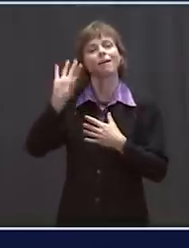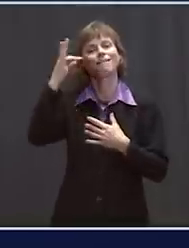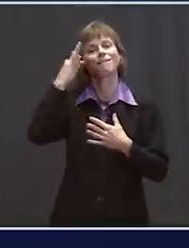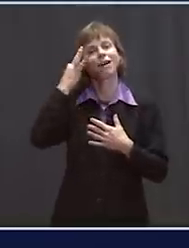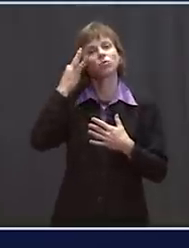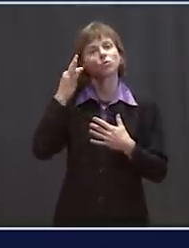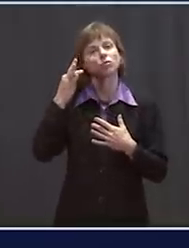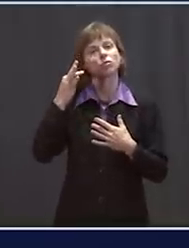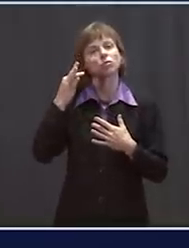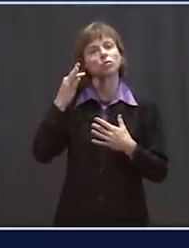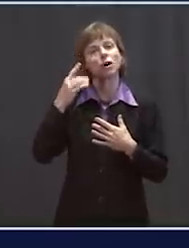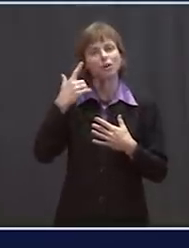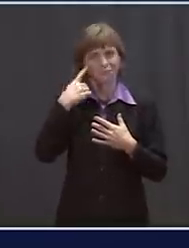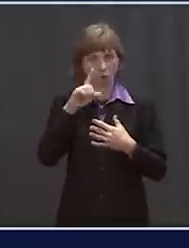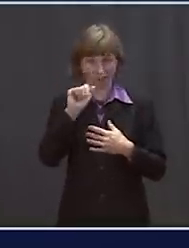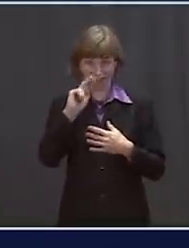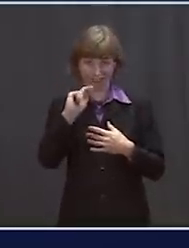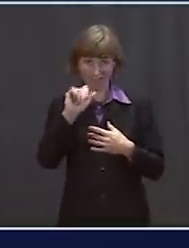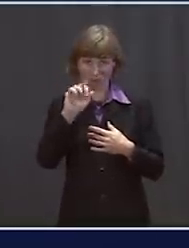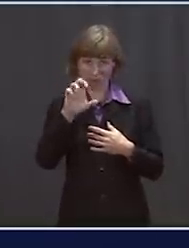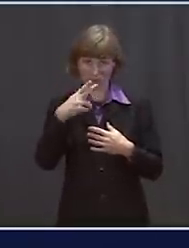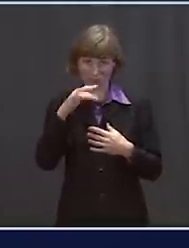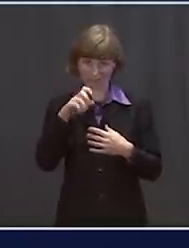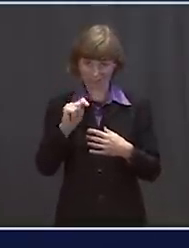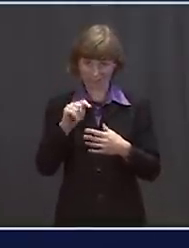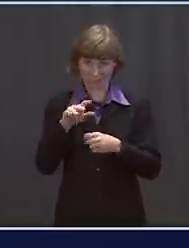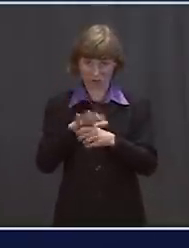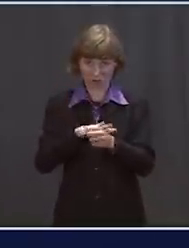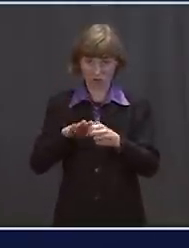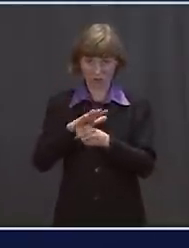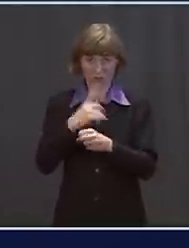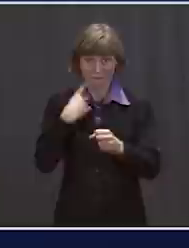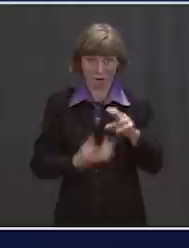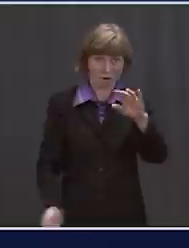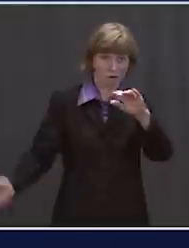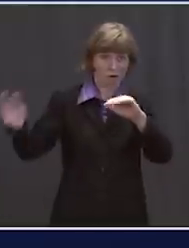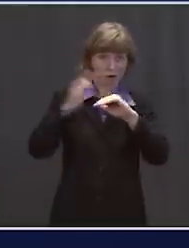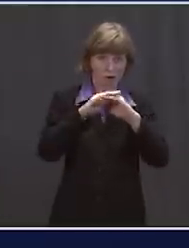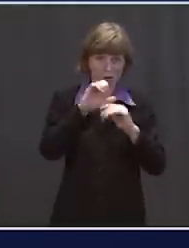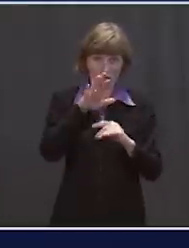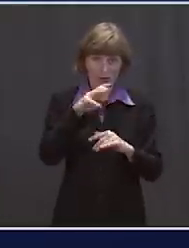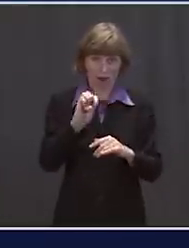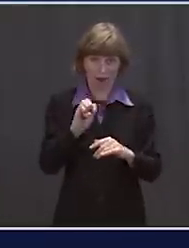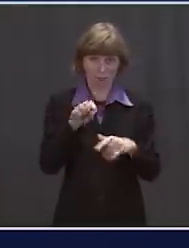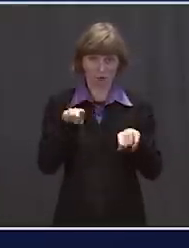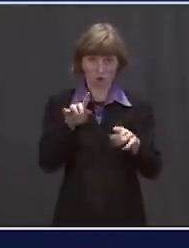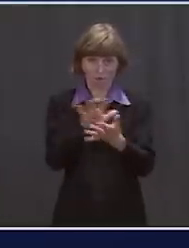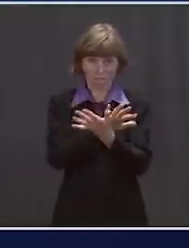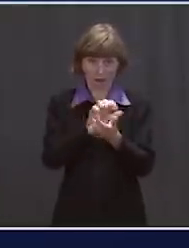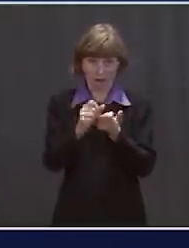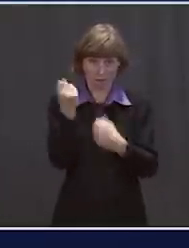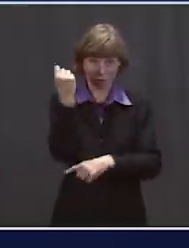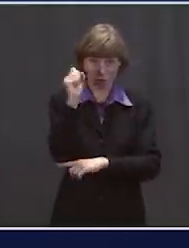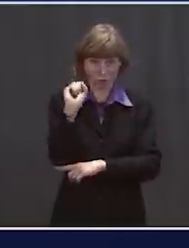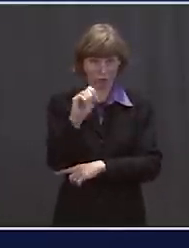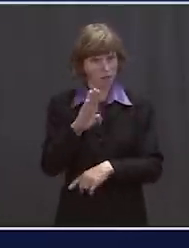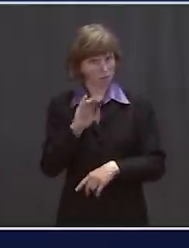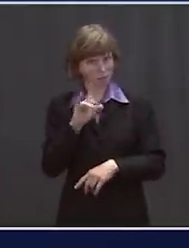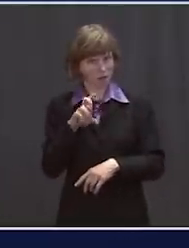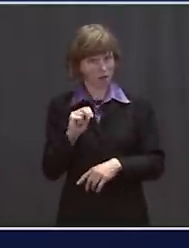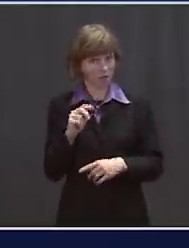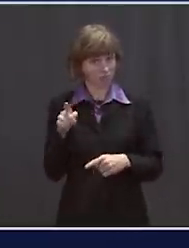jurisdictions for allegedly tolerating rise in crime or violent protest. Has the Biden White House decided to